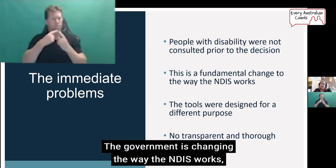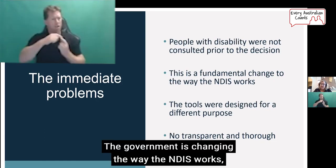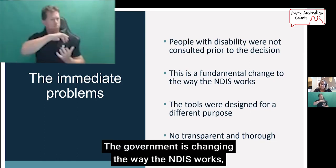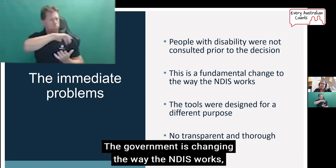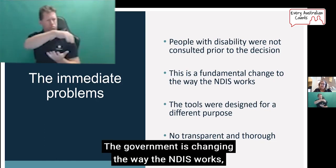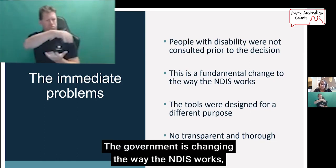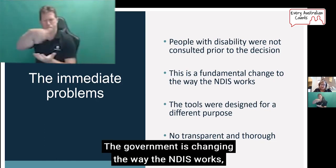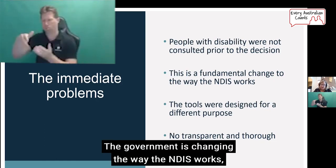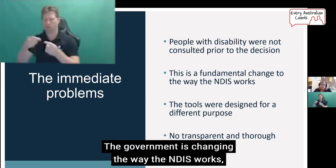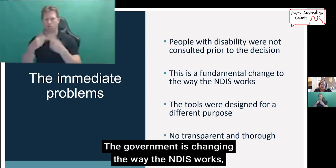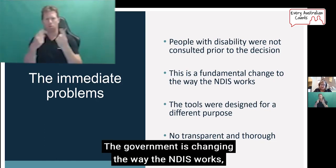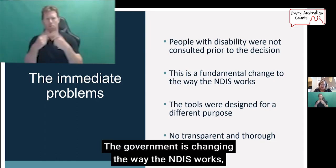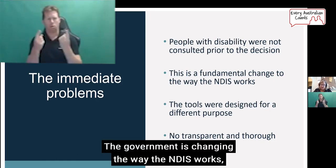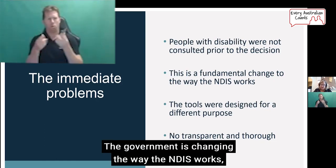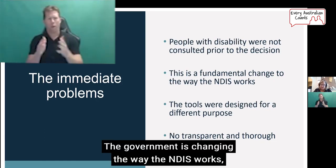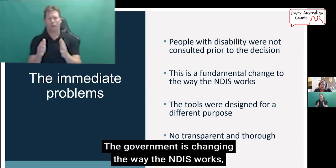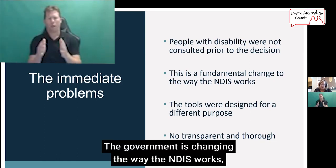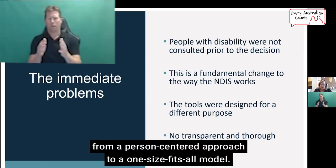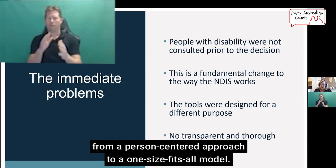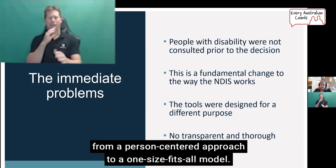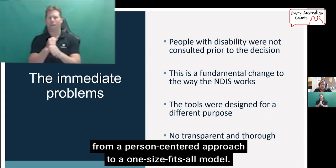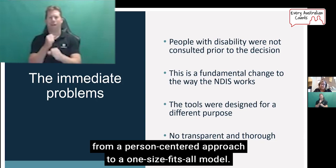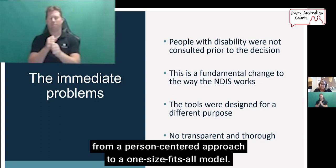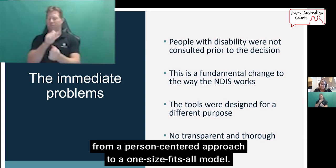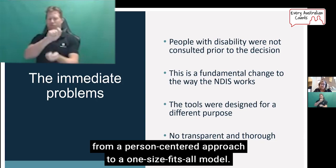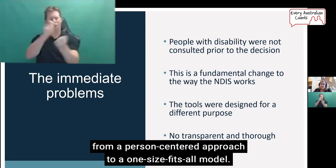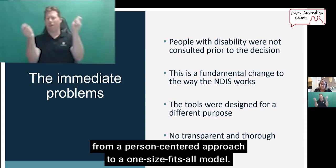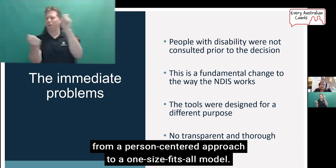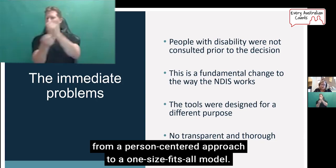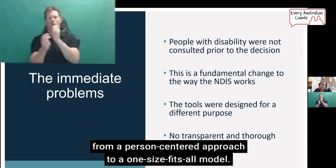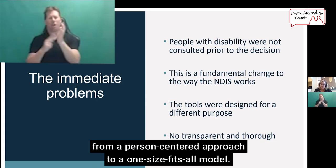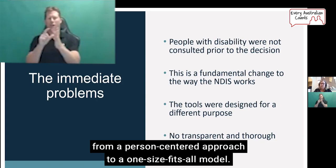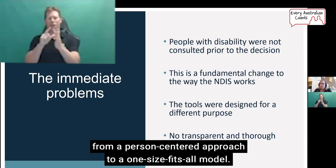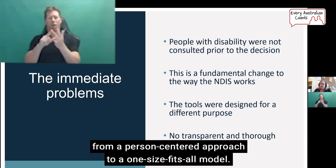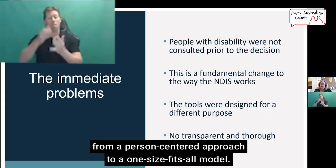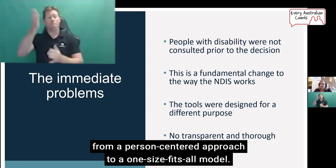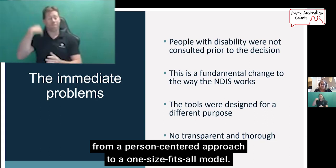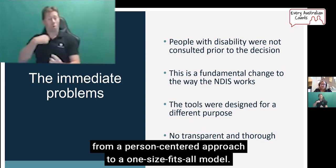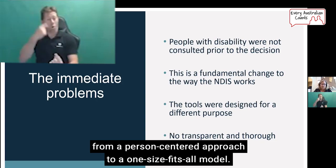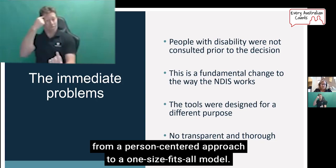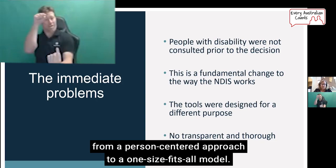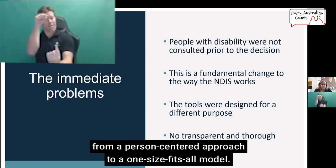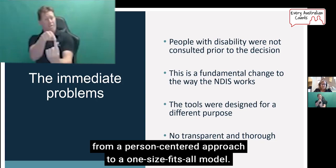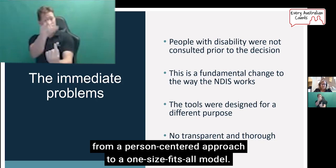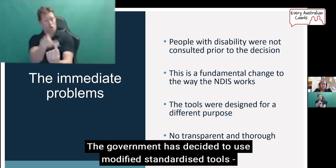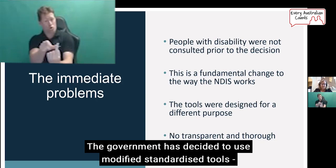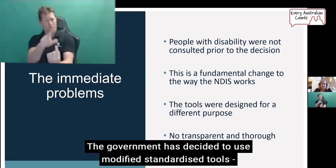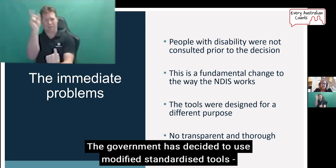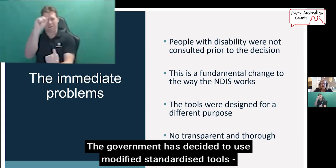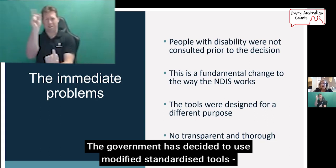The Government is changing the way the NDIS works, from a person-centred approach to a one-size-fits-all model.